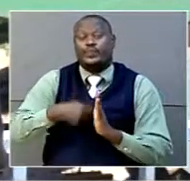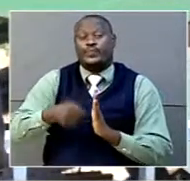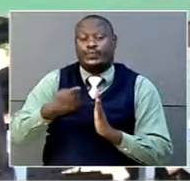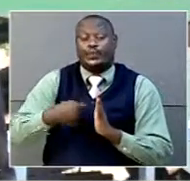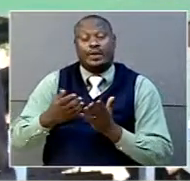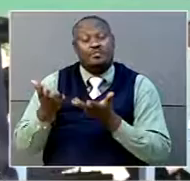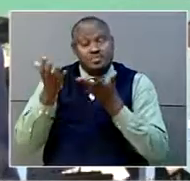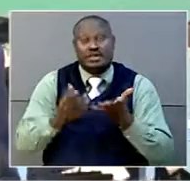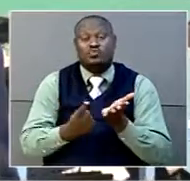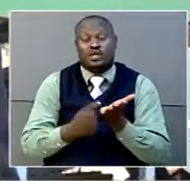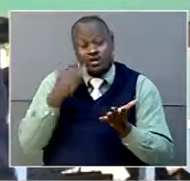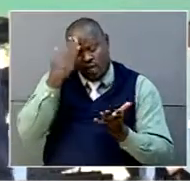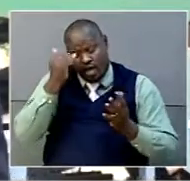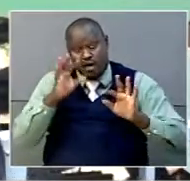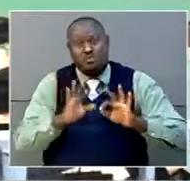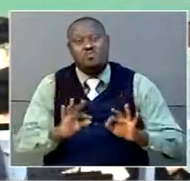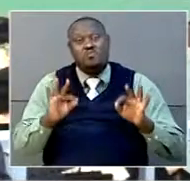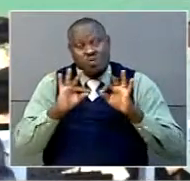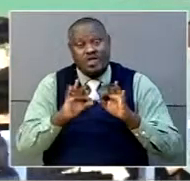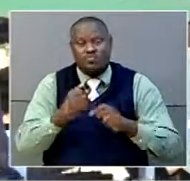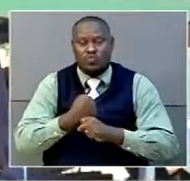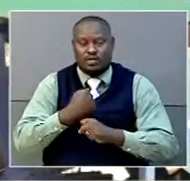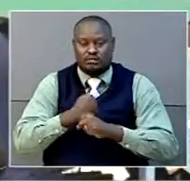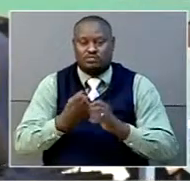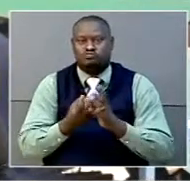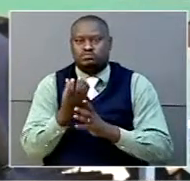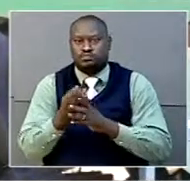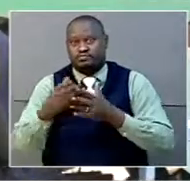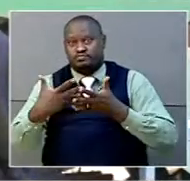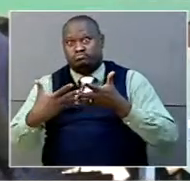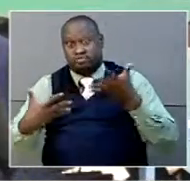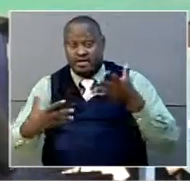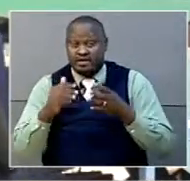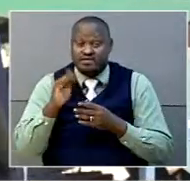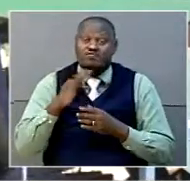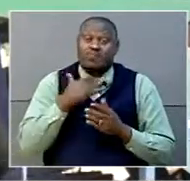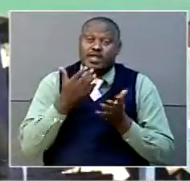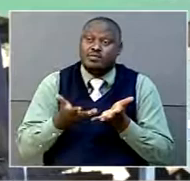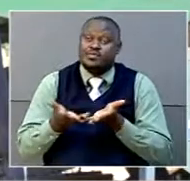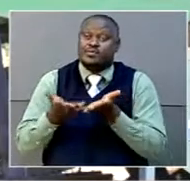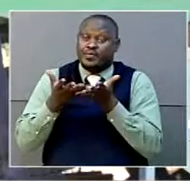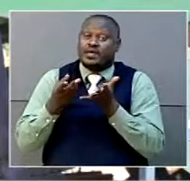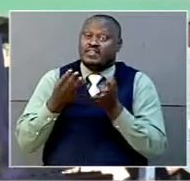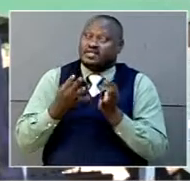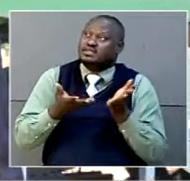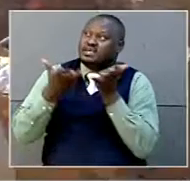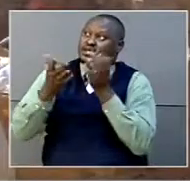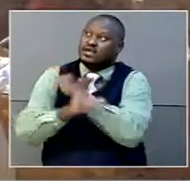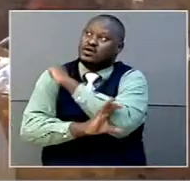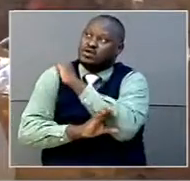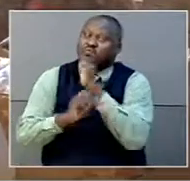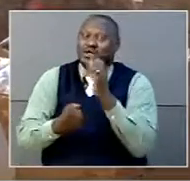is important for production and productivity. And if we are going to increase exports, we need to increase production and productivity.